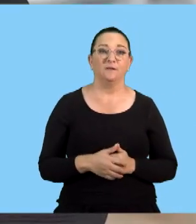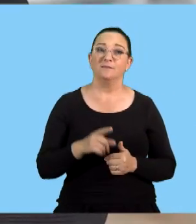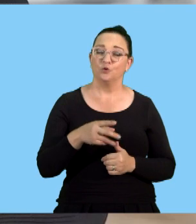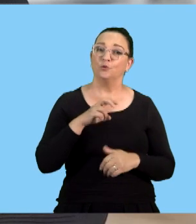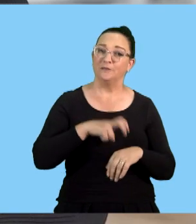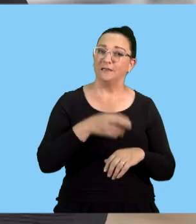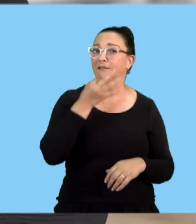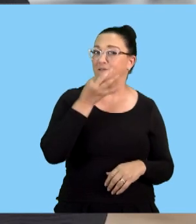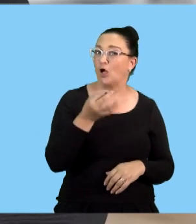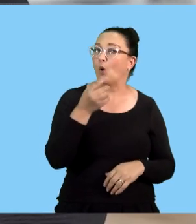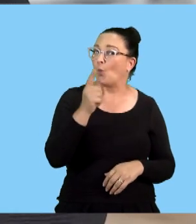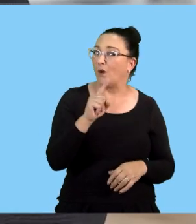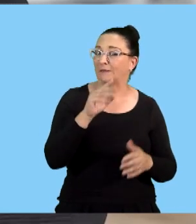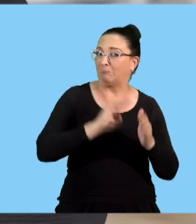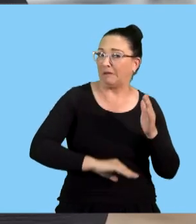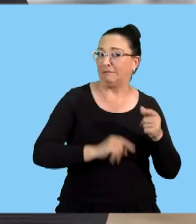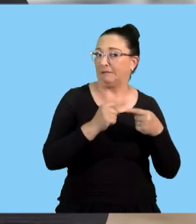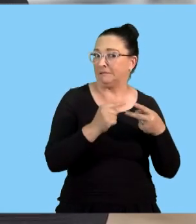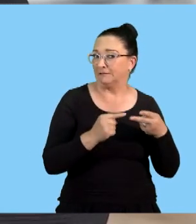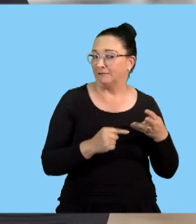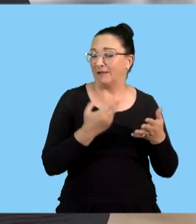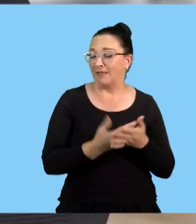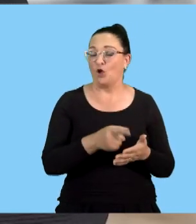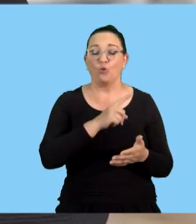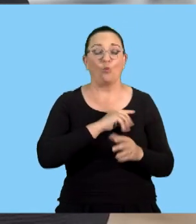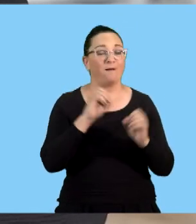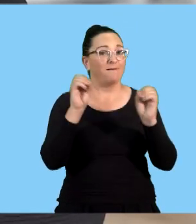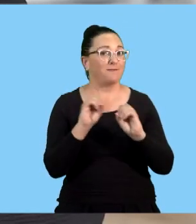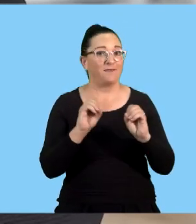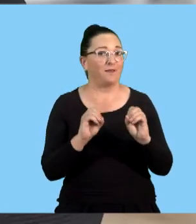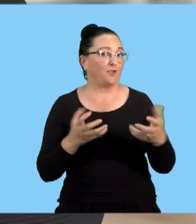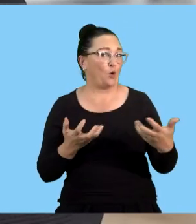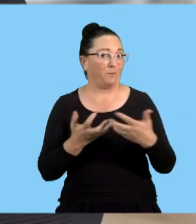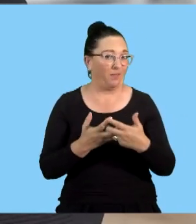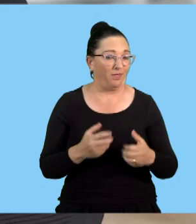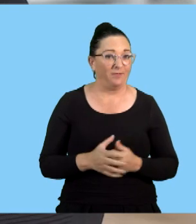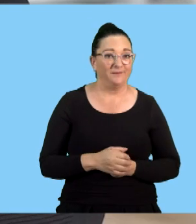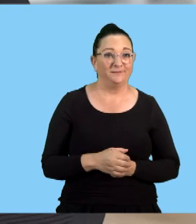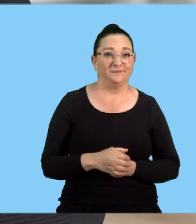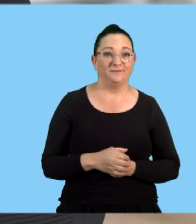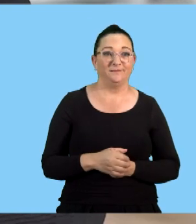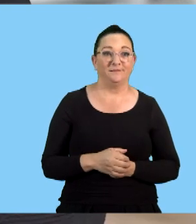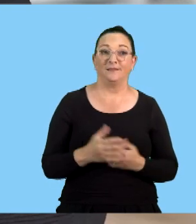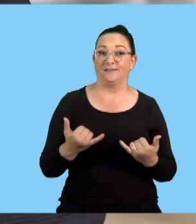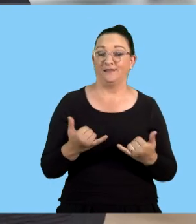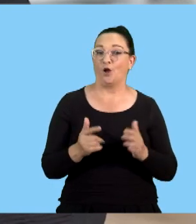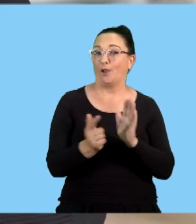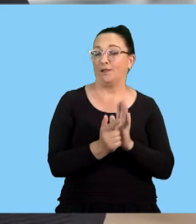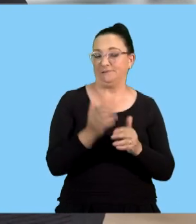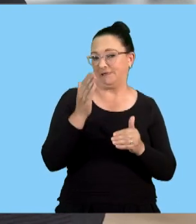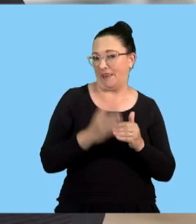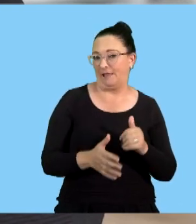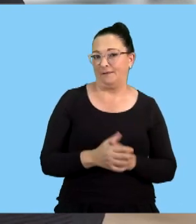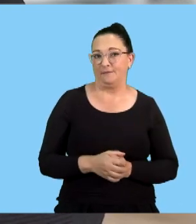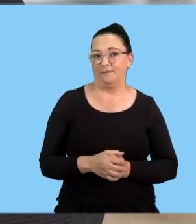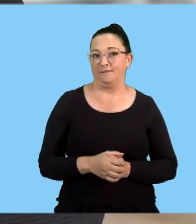businesses to say what are the penalties that they may face for non-compliances with the act. So we've come to the